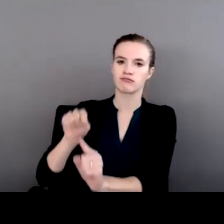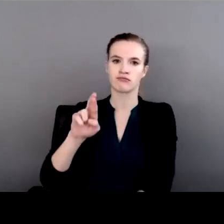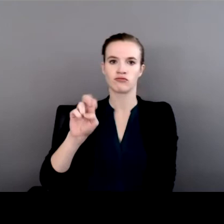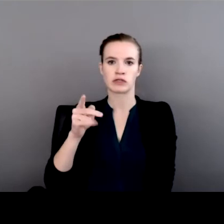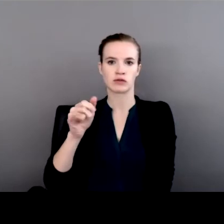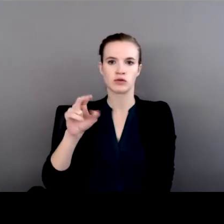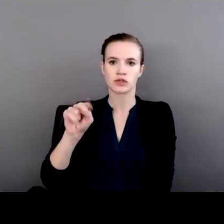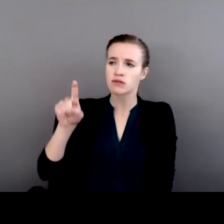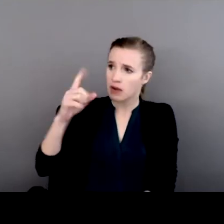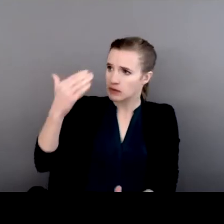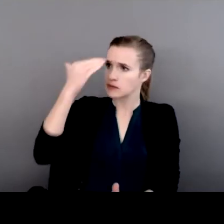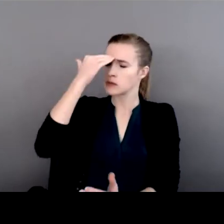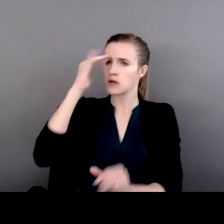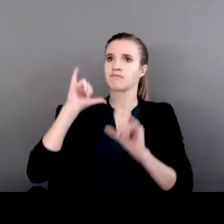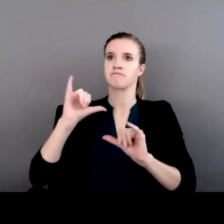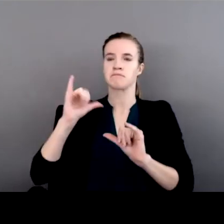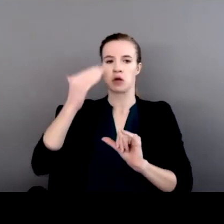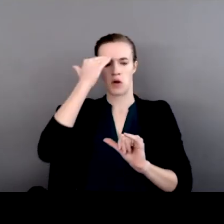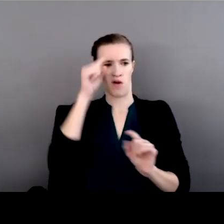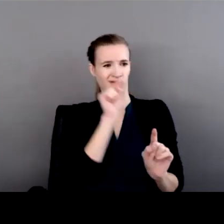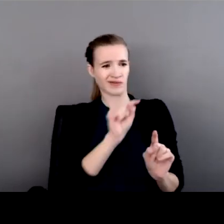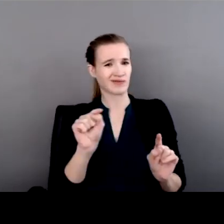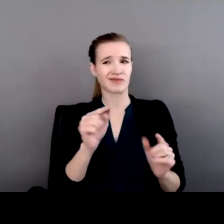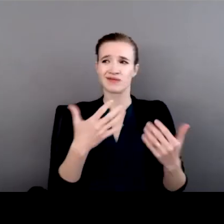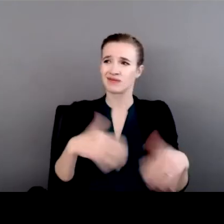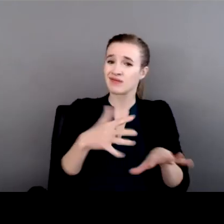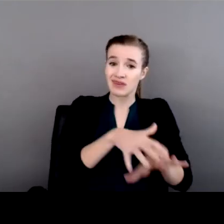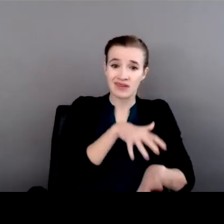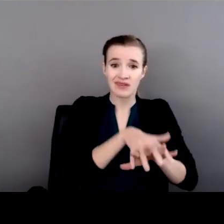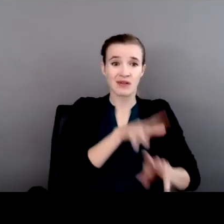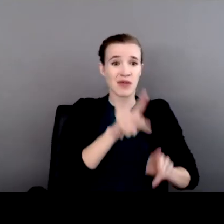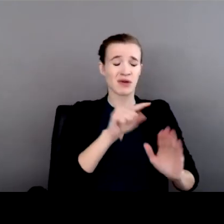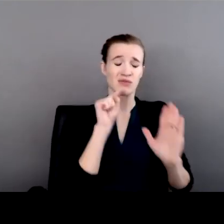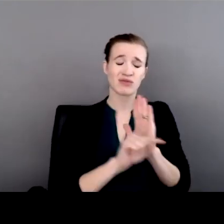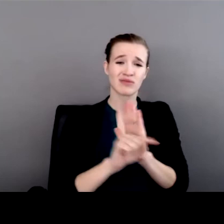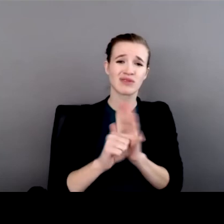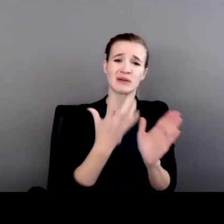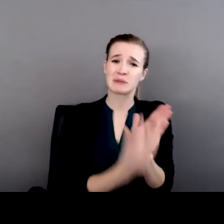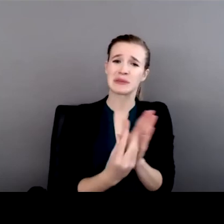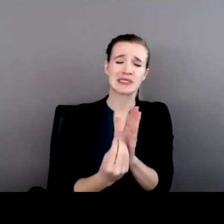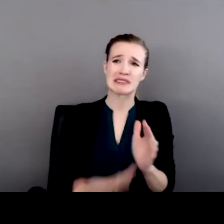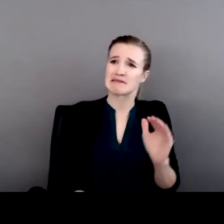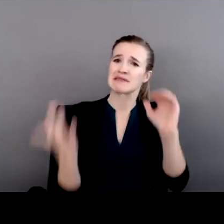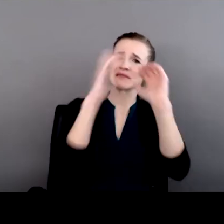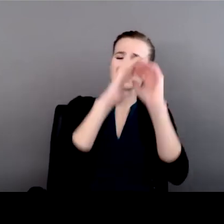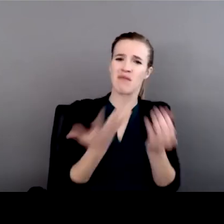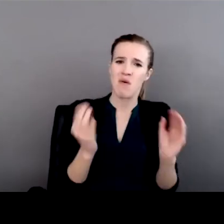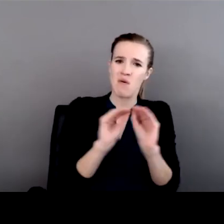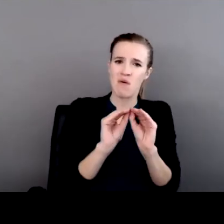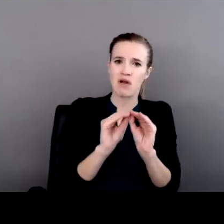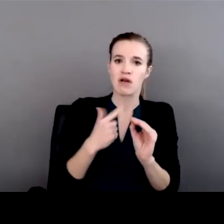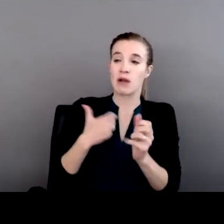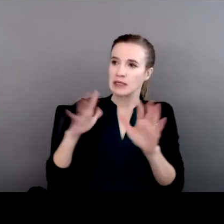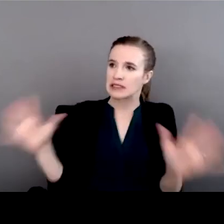to the reality of murdered or missing indigenous people, to increase awareness and participate